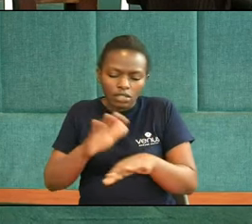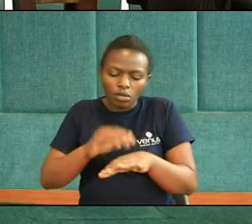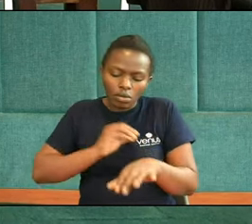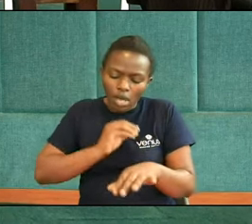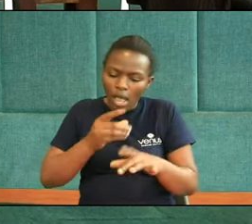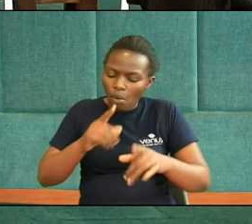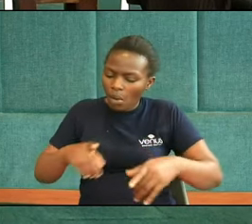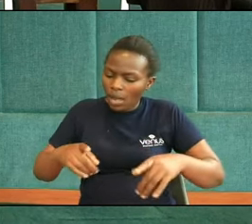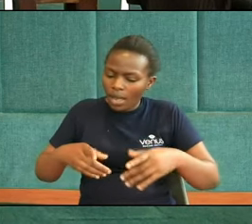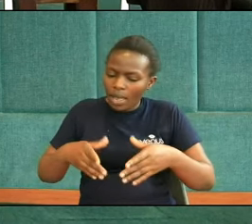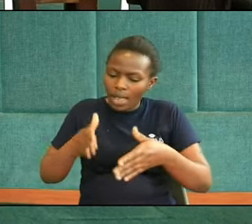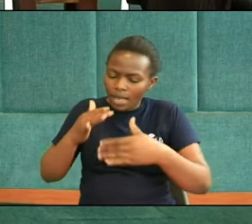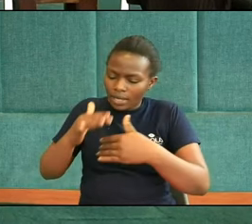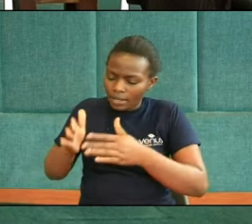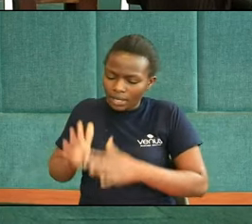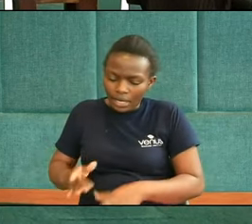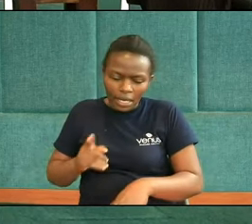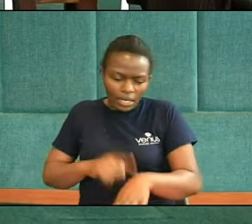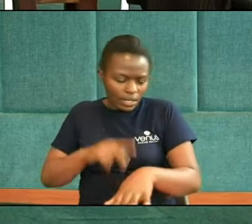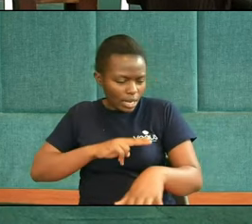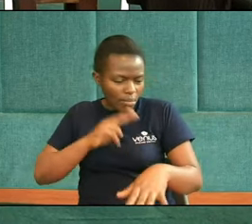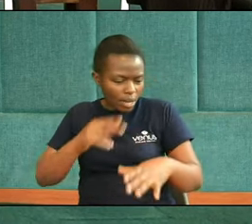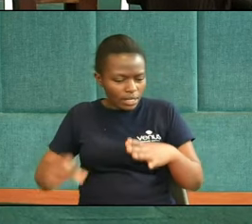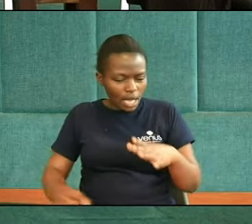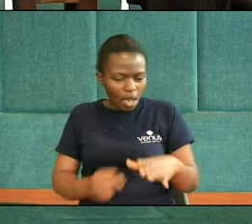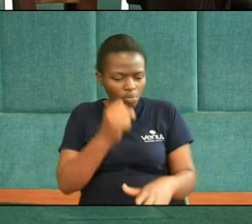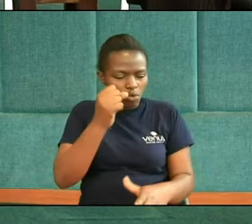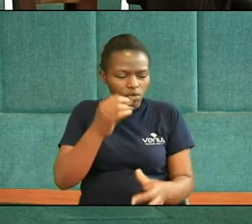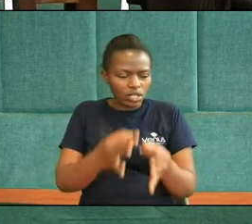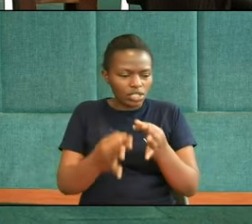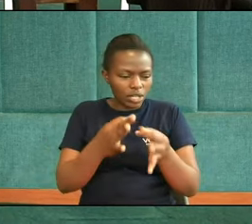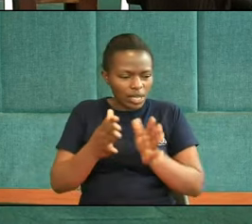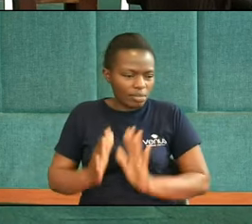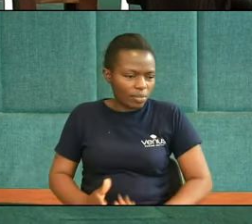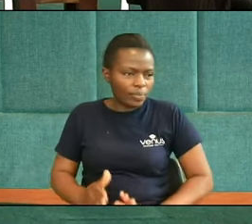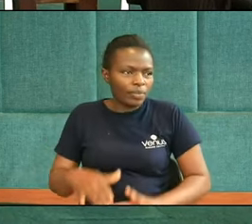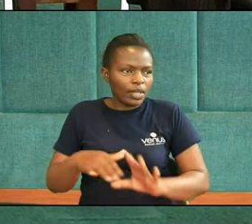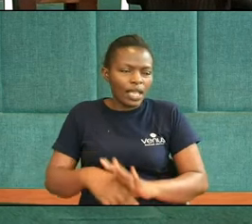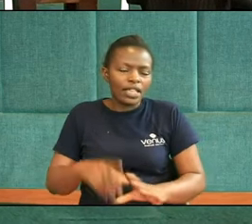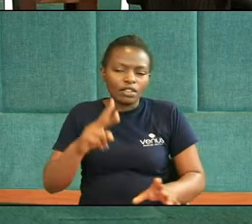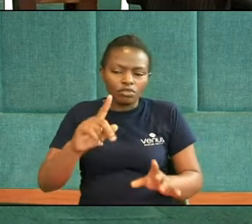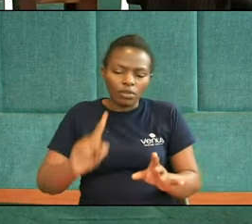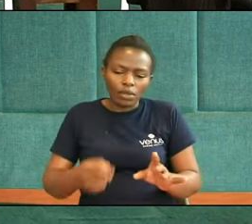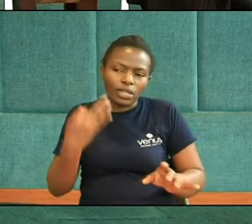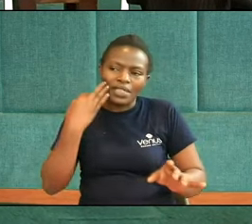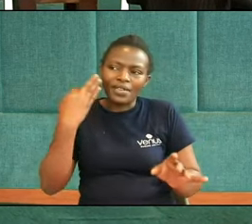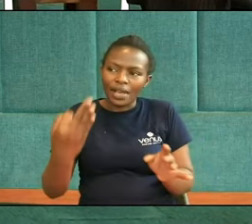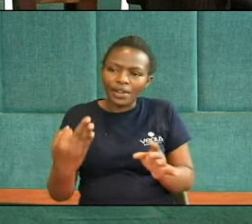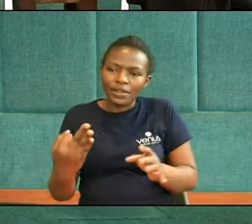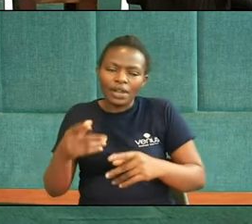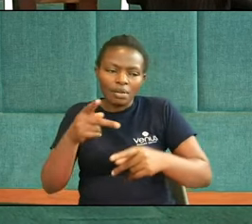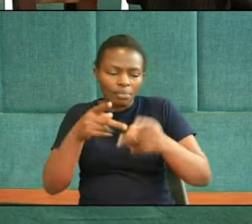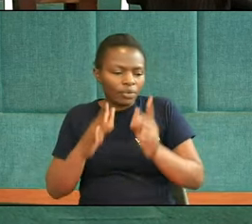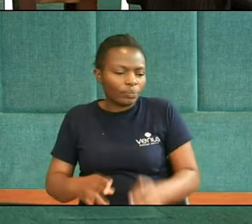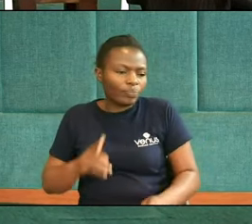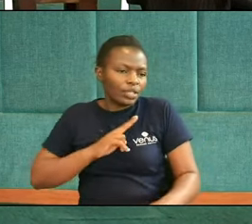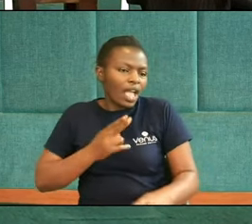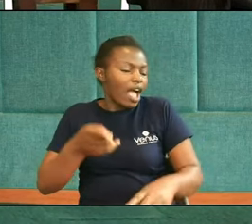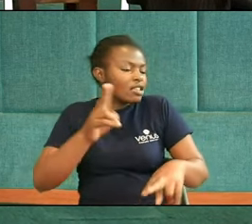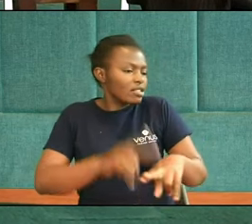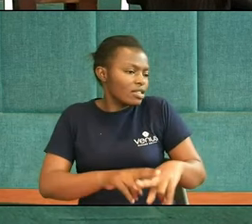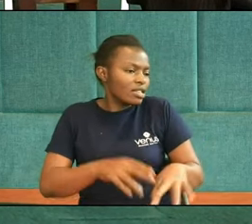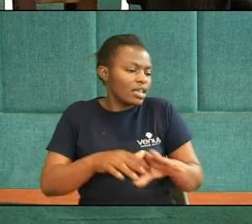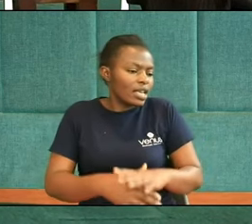We are approaching The judgment Or when we are reading Some of these prophecies For example The 2300 days prophecy We ought to see it In